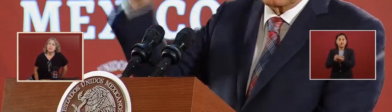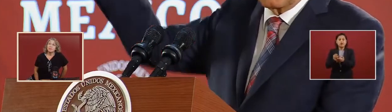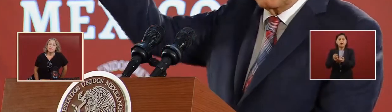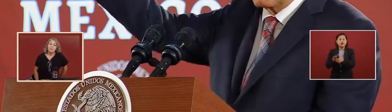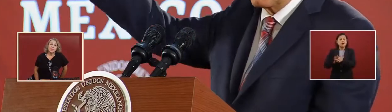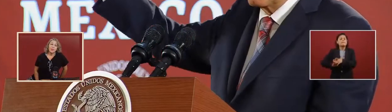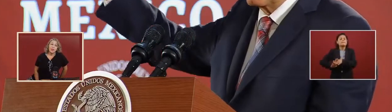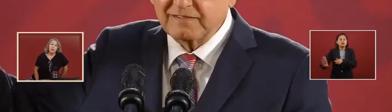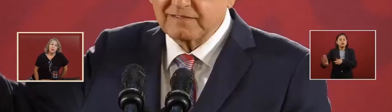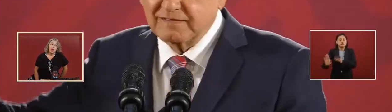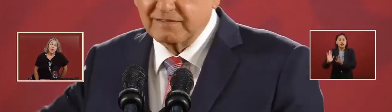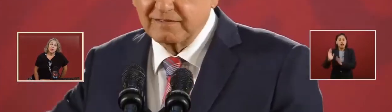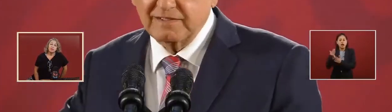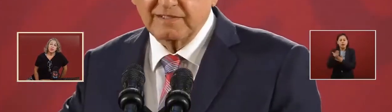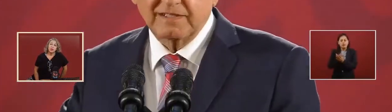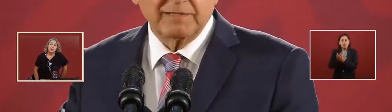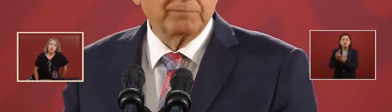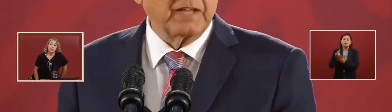go cleaning